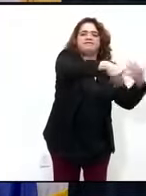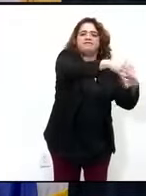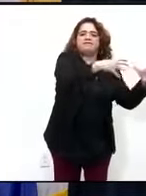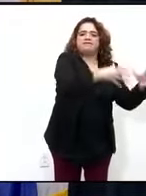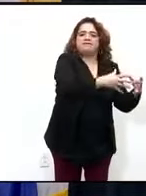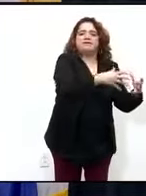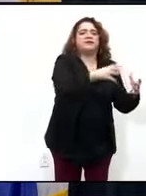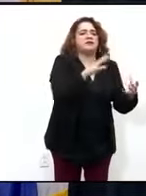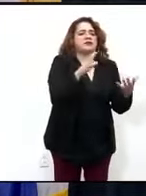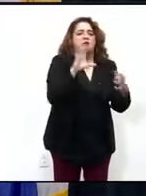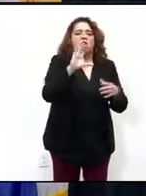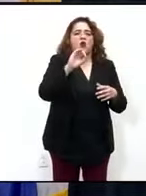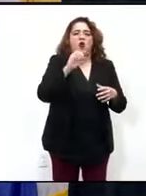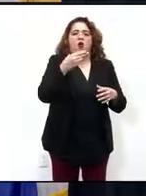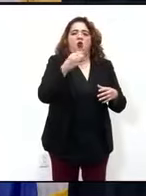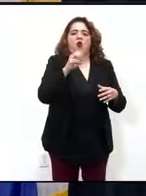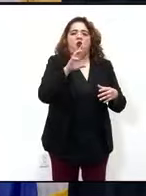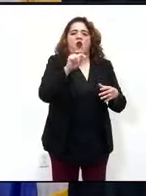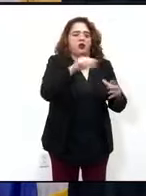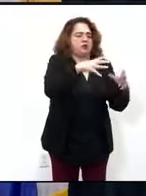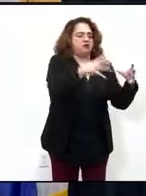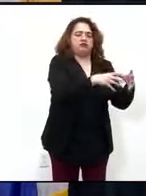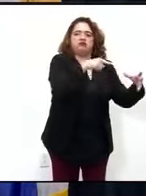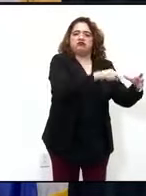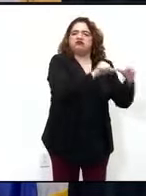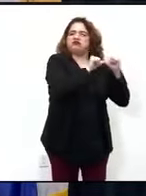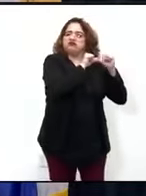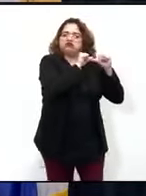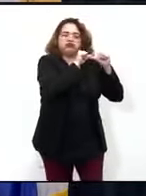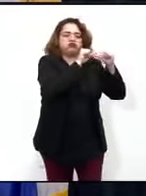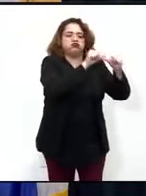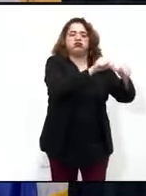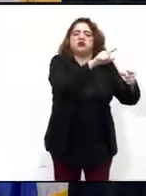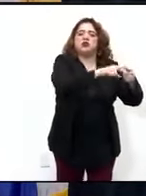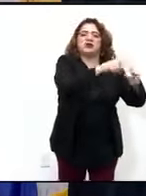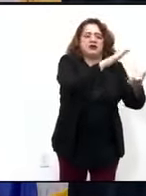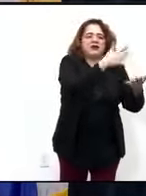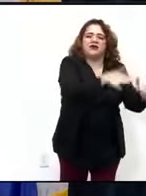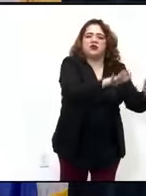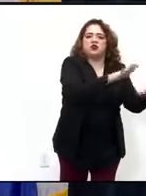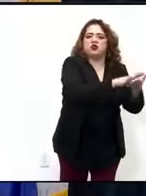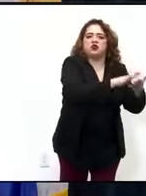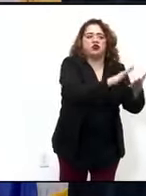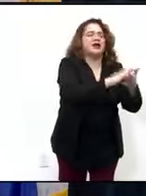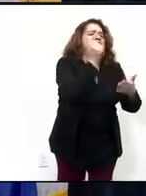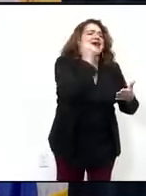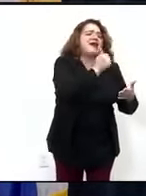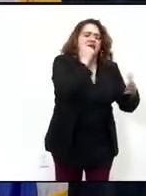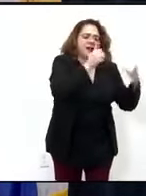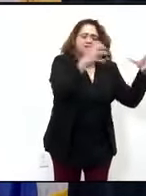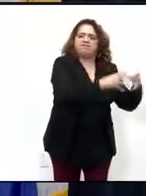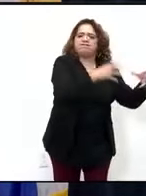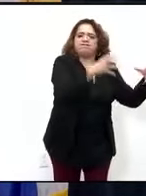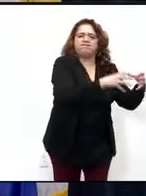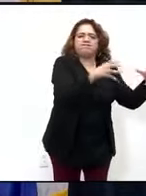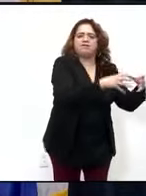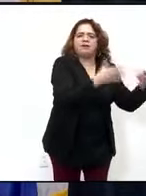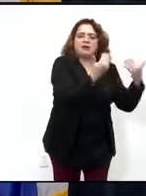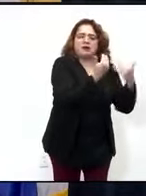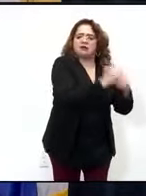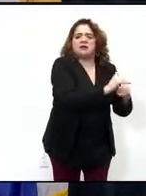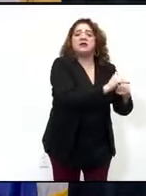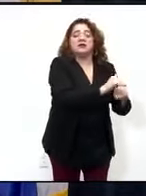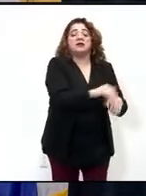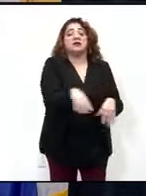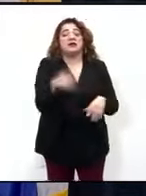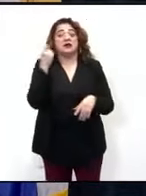campus and that minimizes the interactions that staff and students have with others. One of the questions that has been asked is about sixth grade